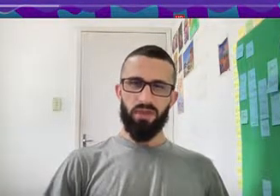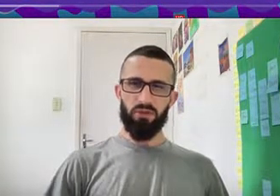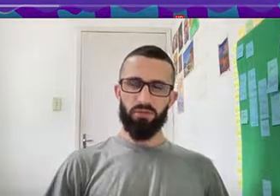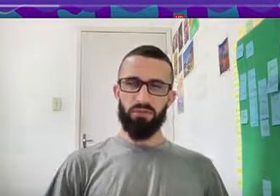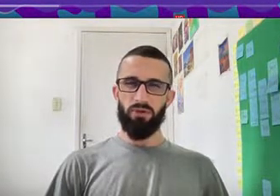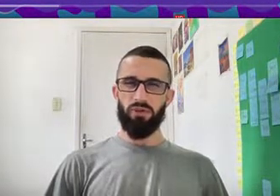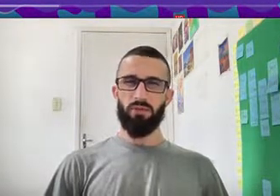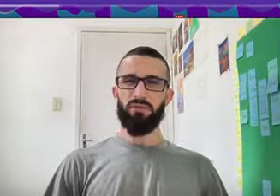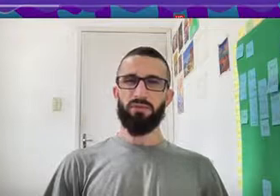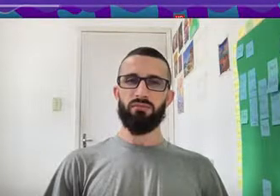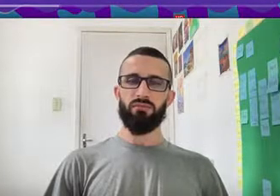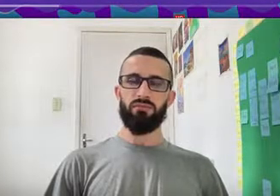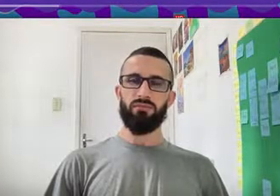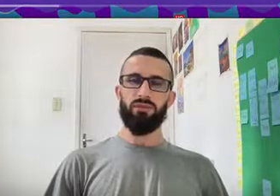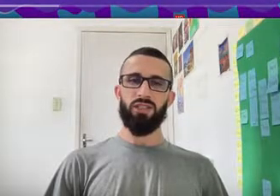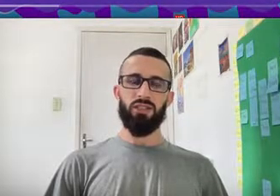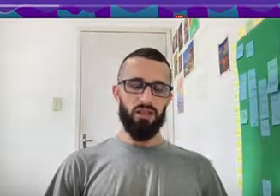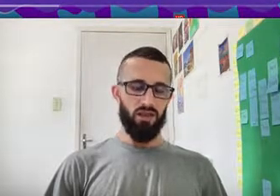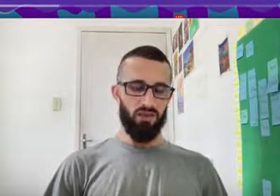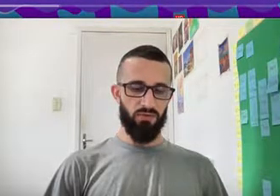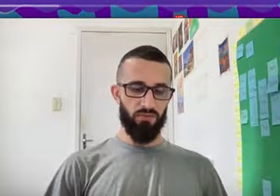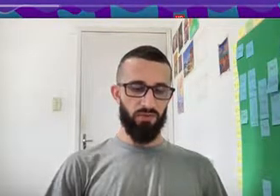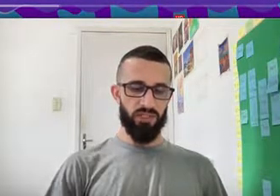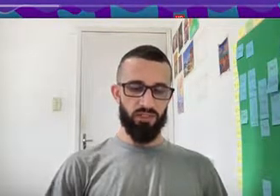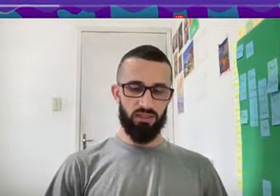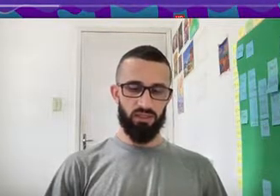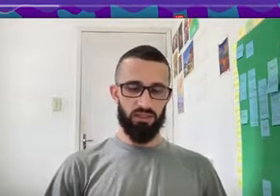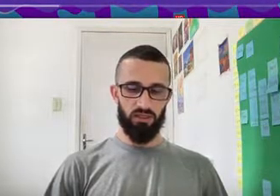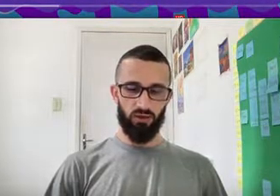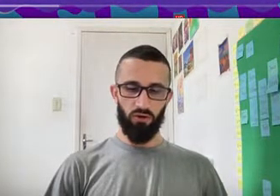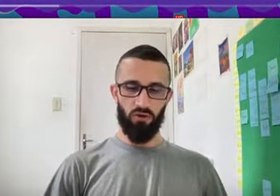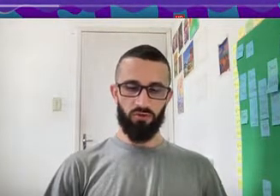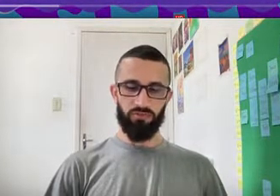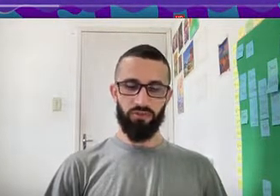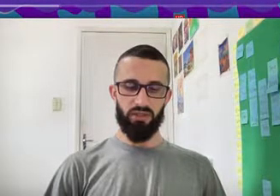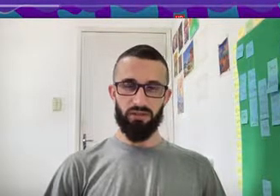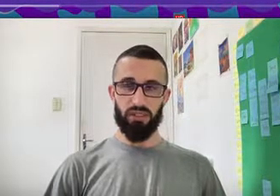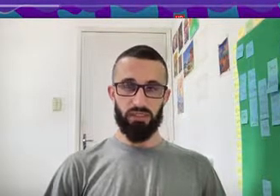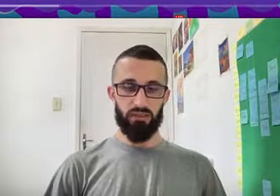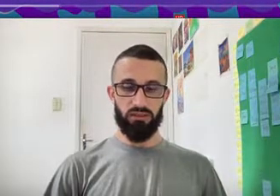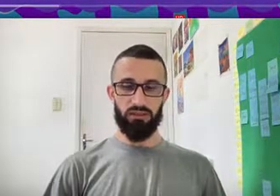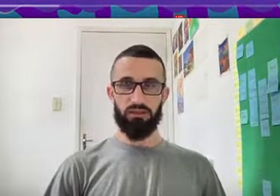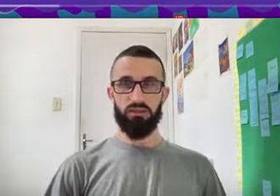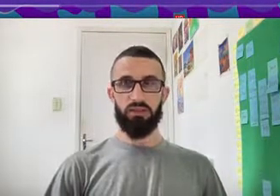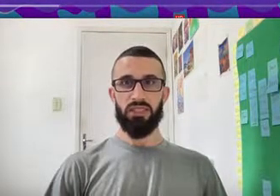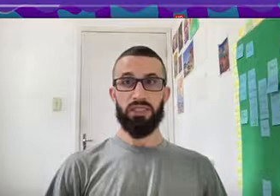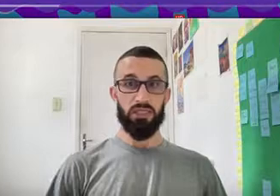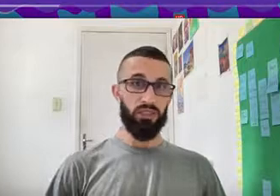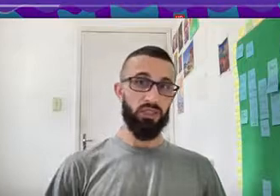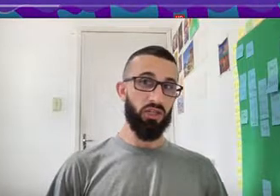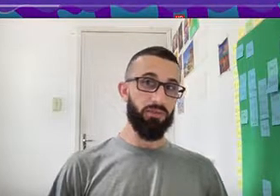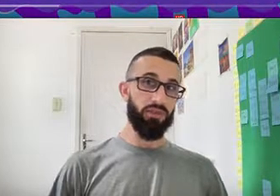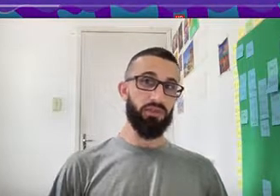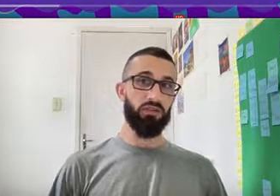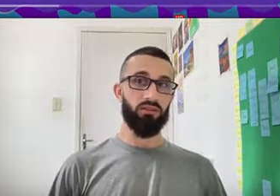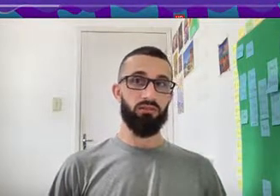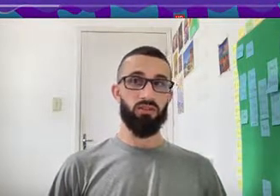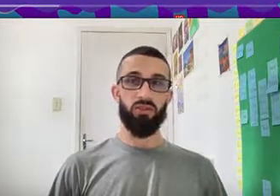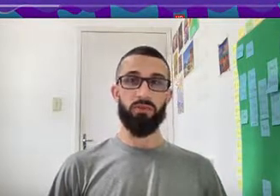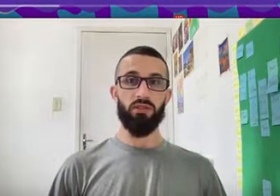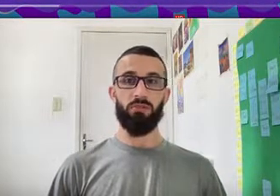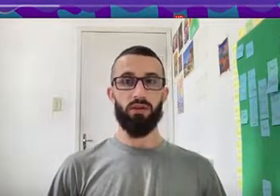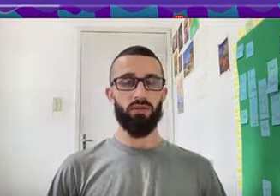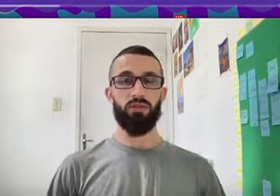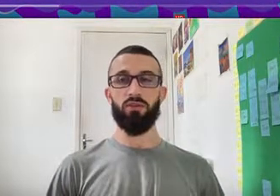Maybe It would be More Common To Say Fazia Compra Aqui Did Shopping Here